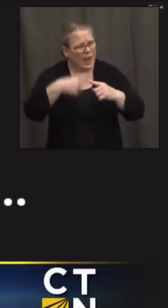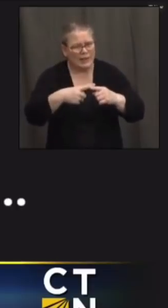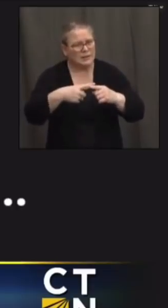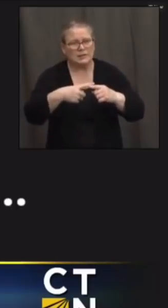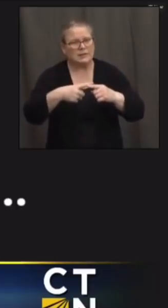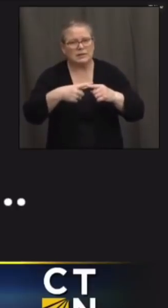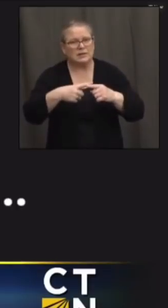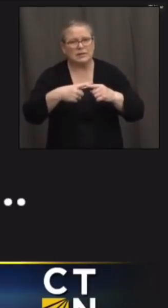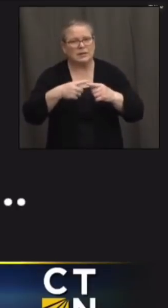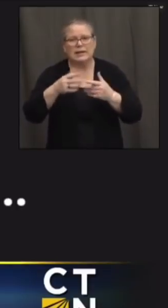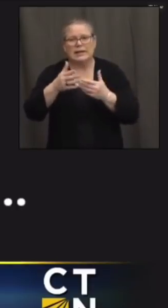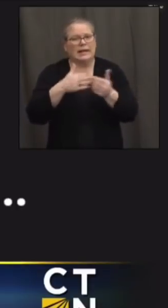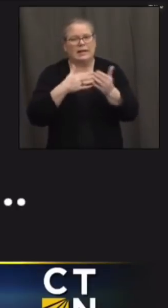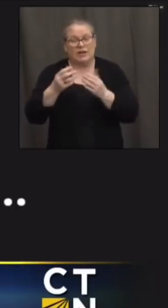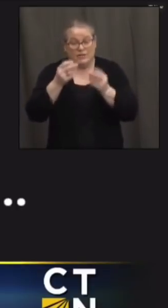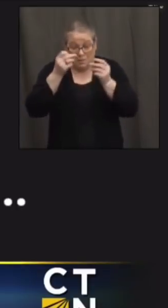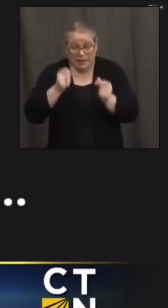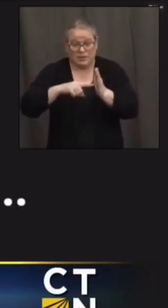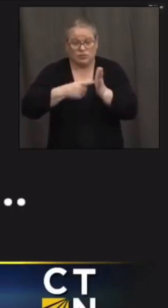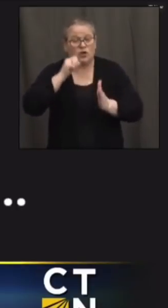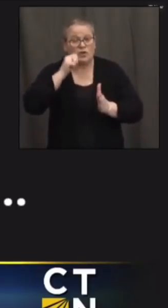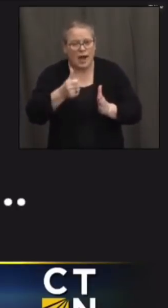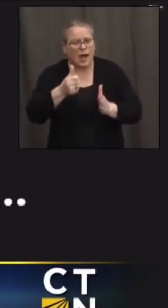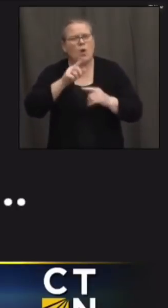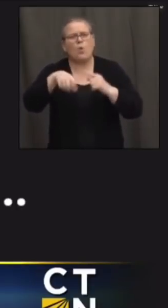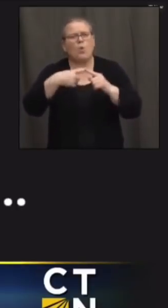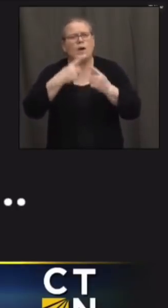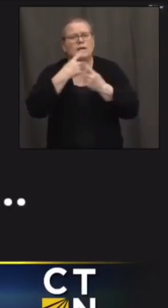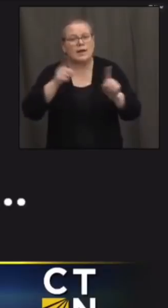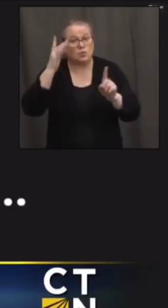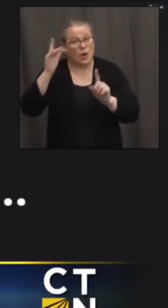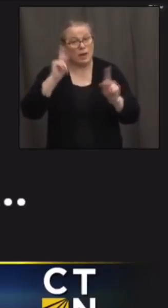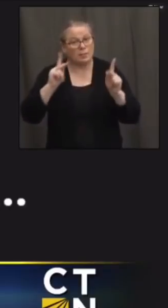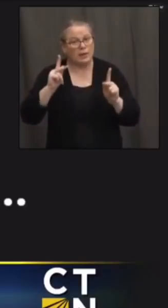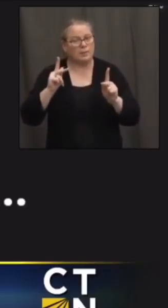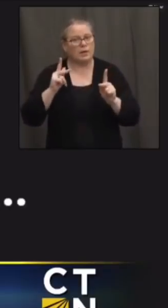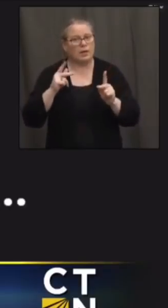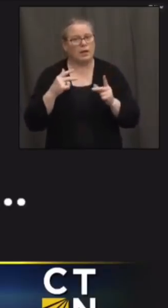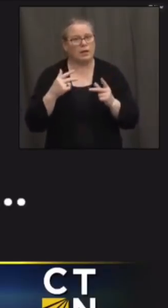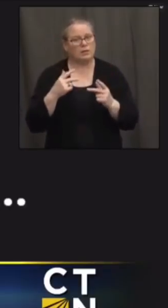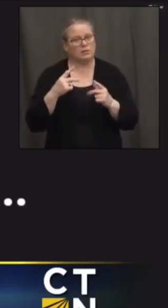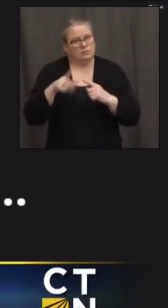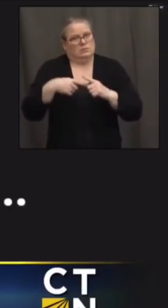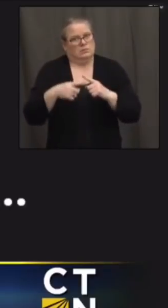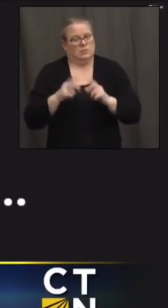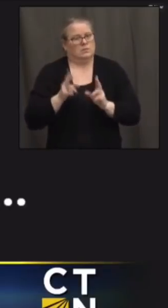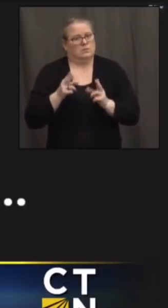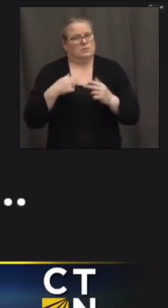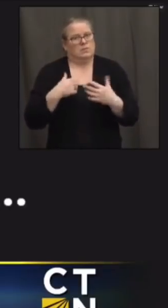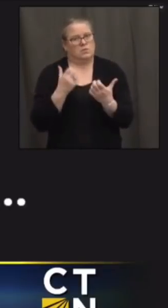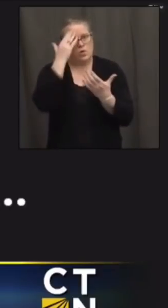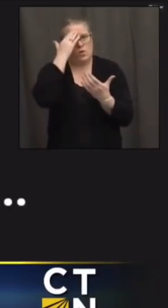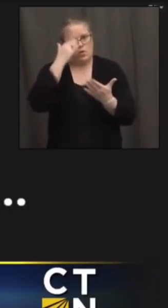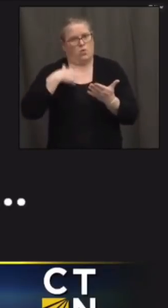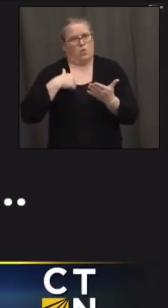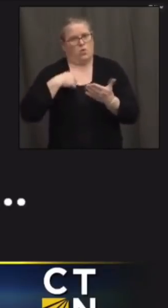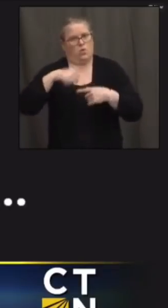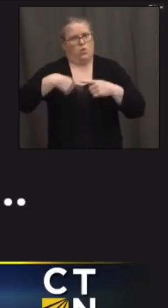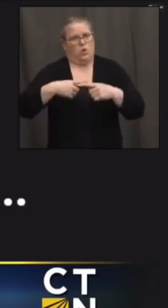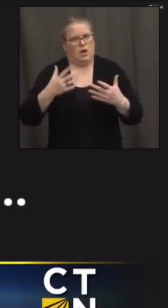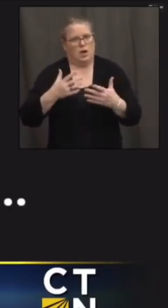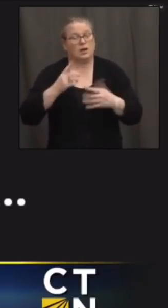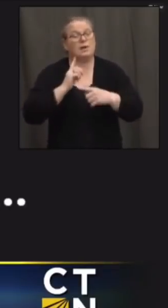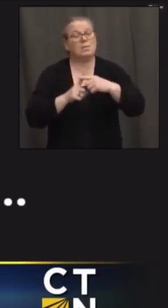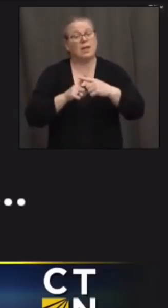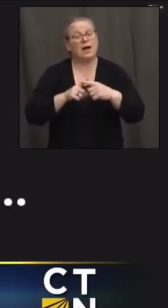aren't going to start immediately because you know as you said people are very anxious to see when they will be vaccinated and because phase 1b is